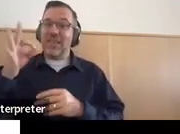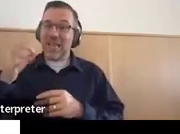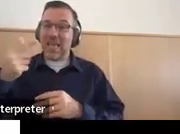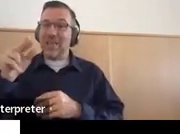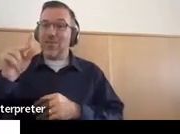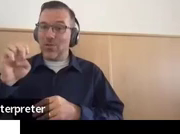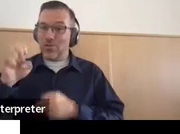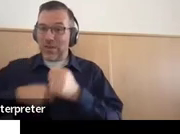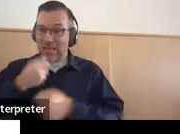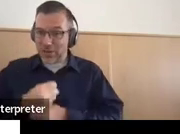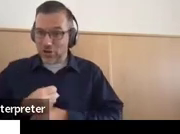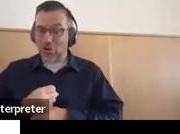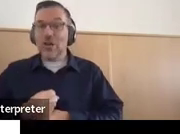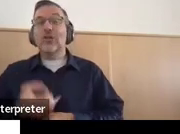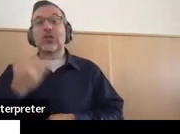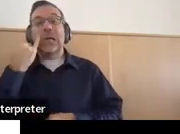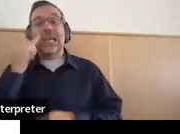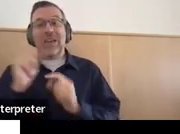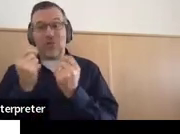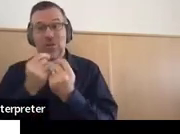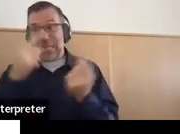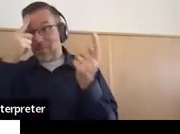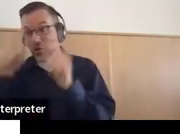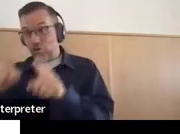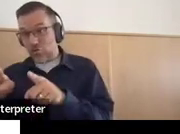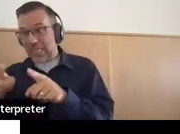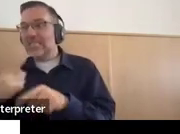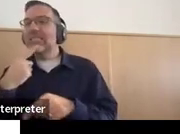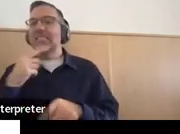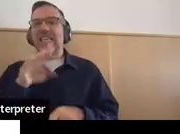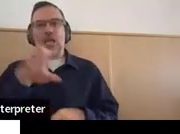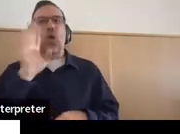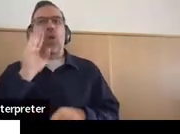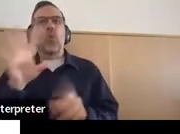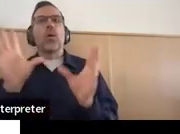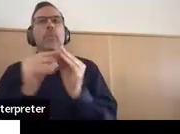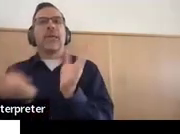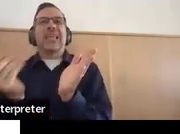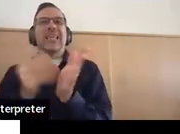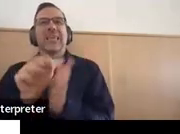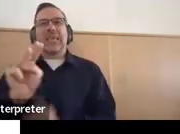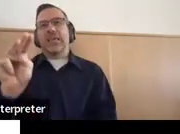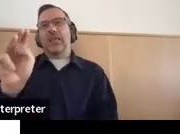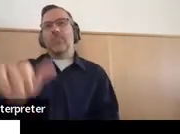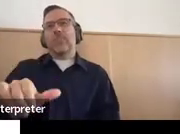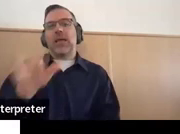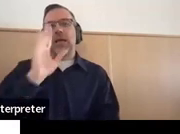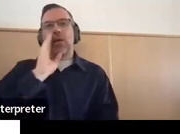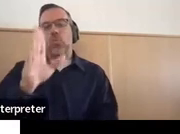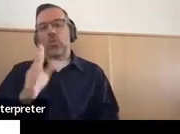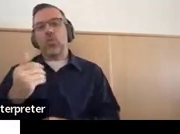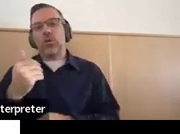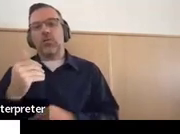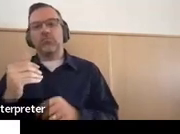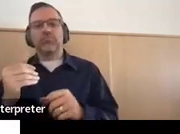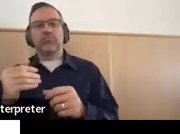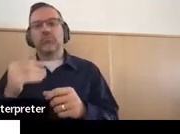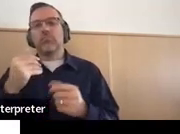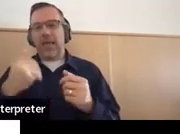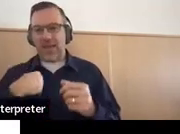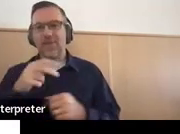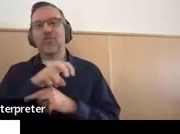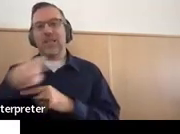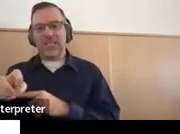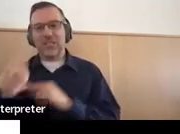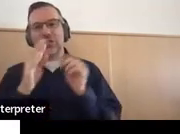written notice that you're going to meet again in May, and you're going to have that transition plan written for the team to look at to amend the